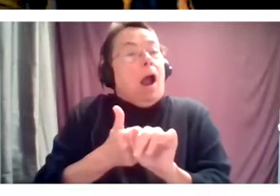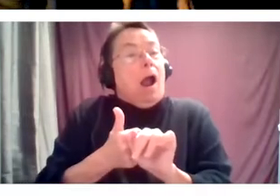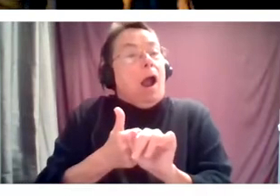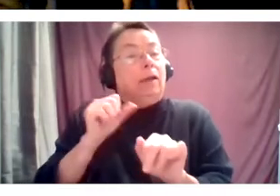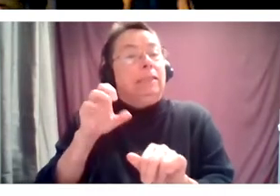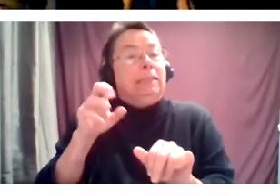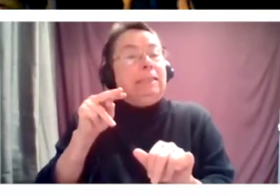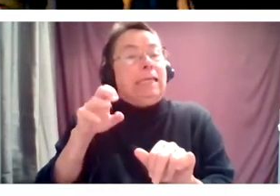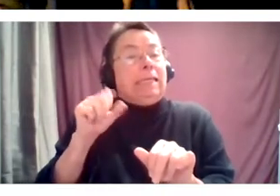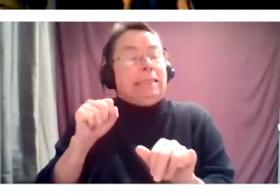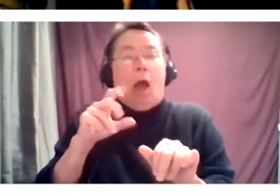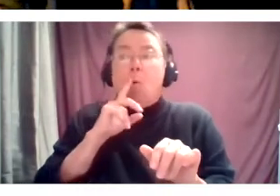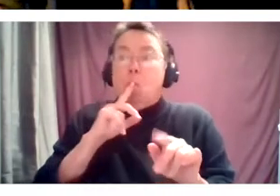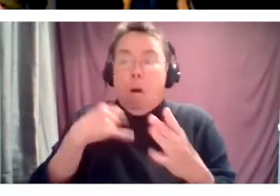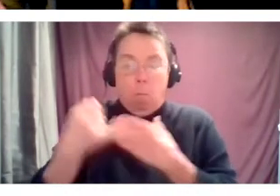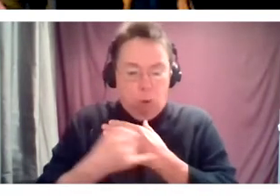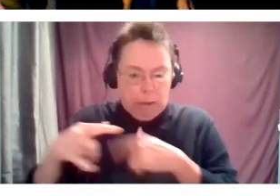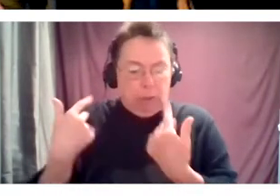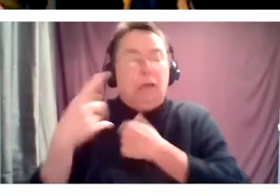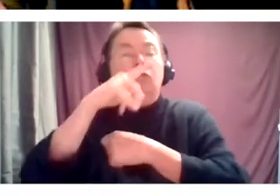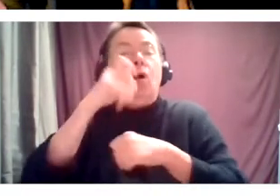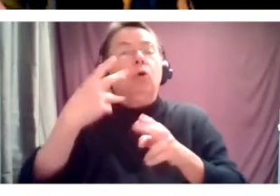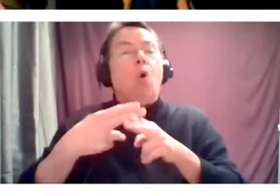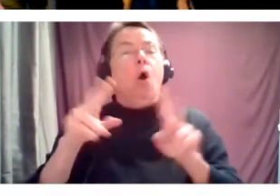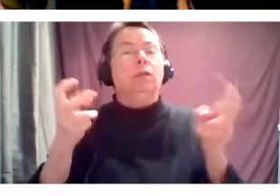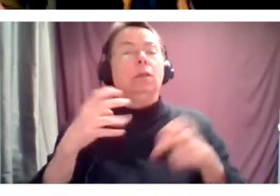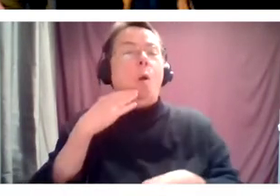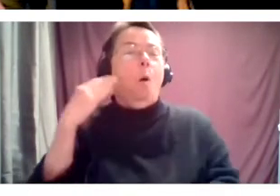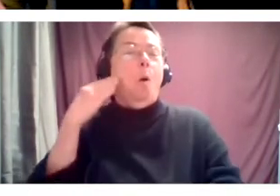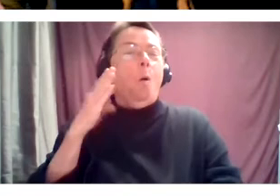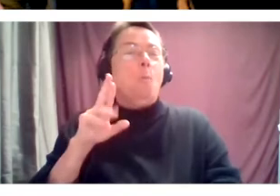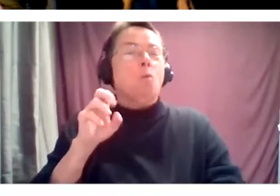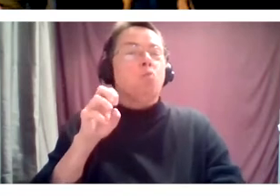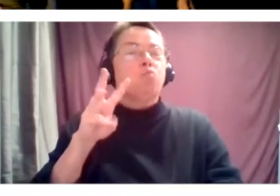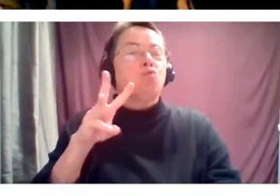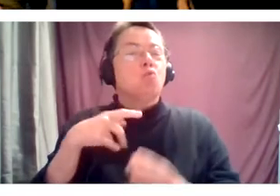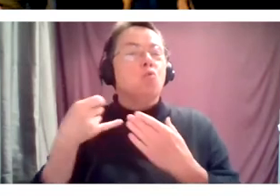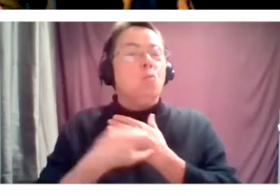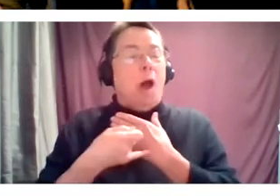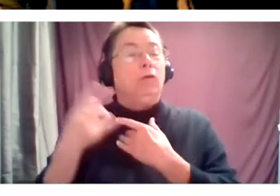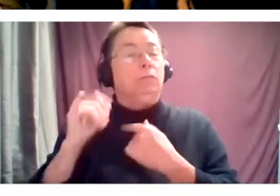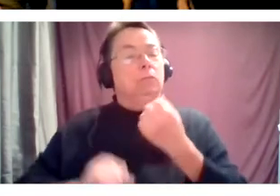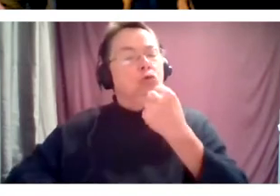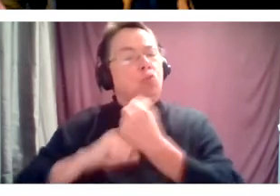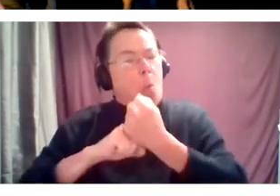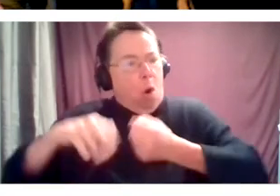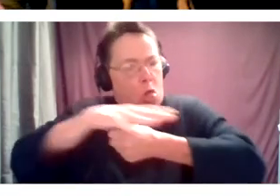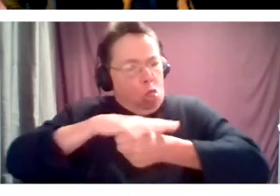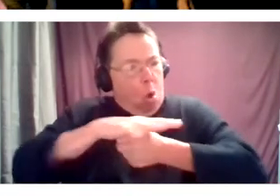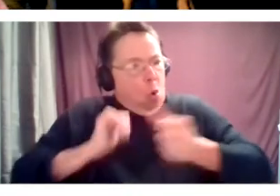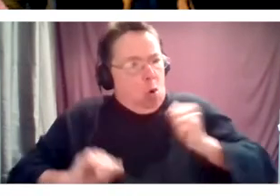project going on since the summer called the Homebrew Project, which is a way to help support our local artists. We compensate